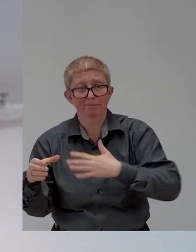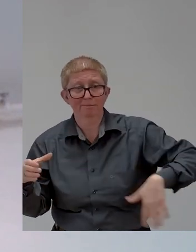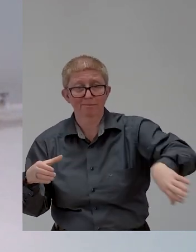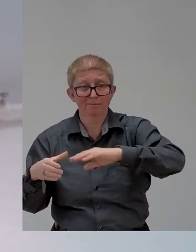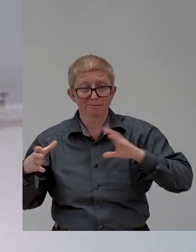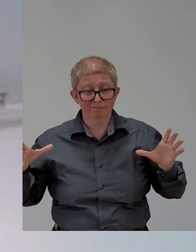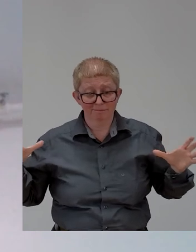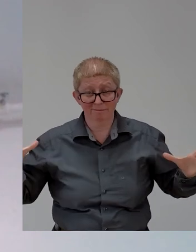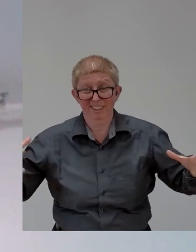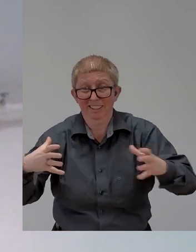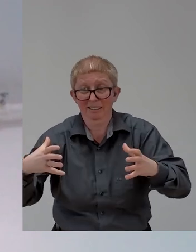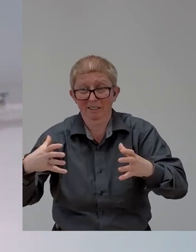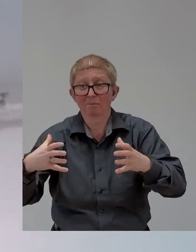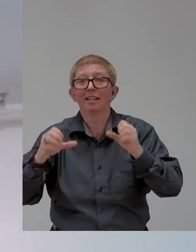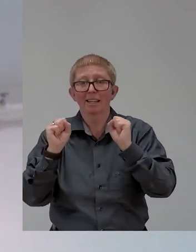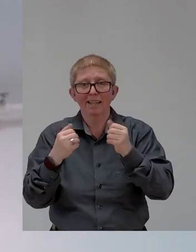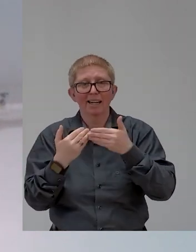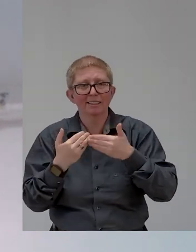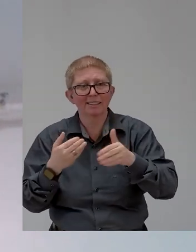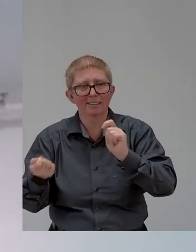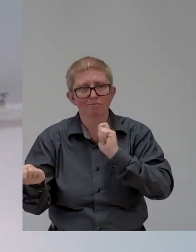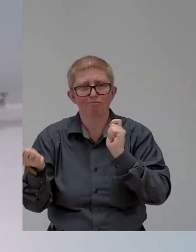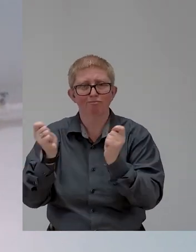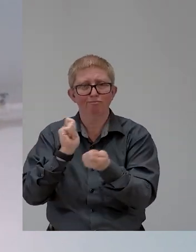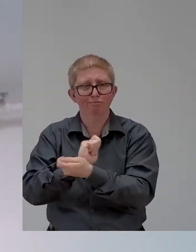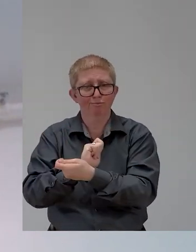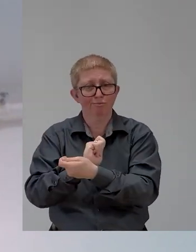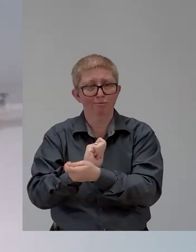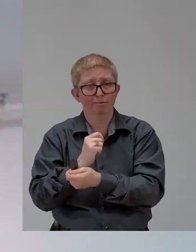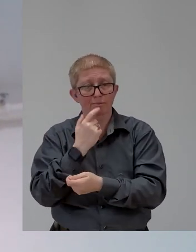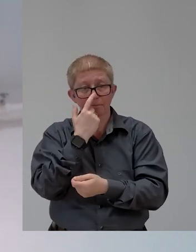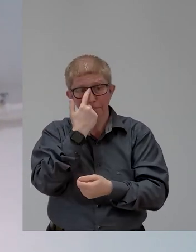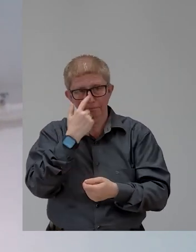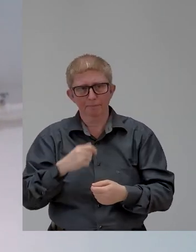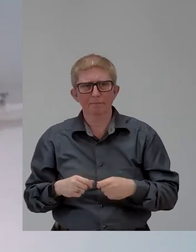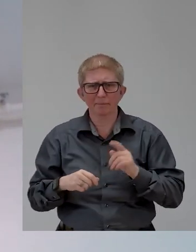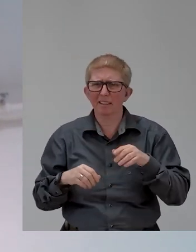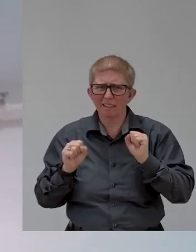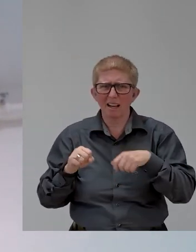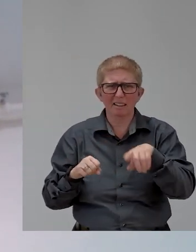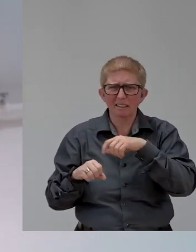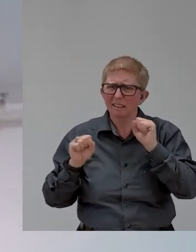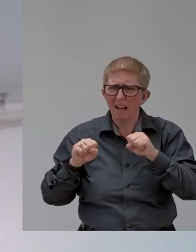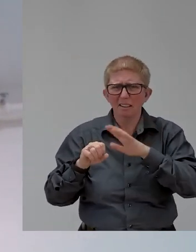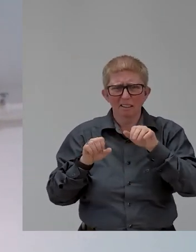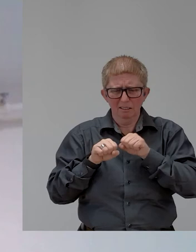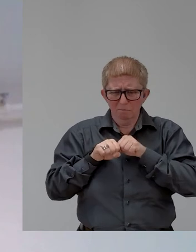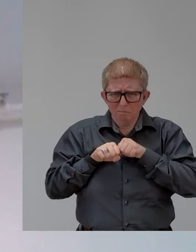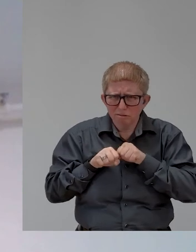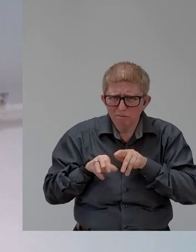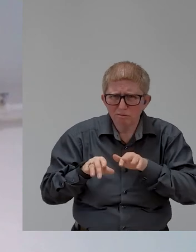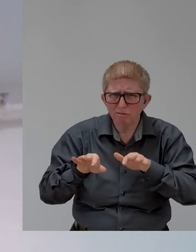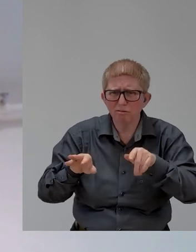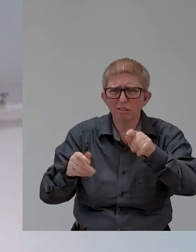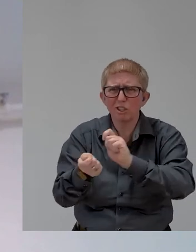unparalleled and has unlimited potential for effectuating change. That means employment, yes, but it